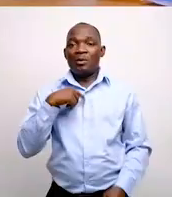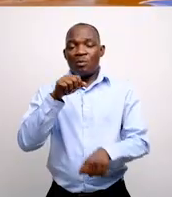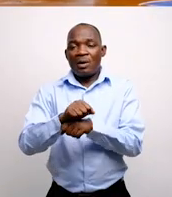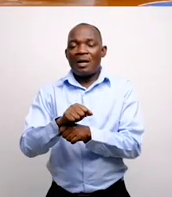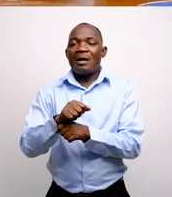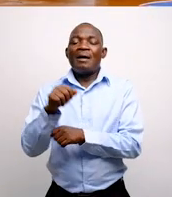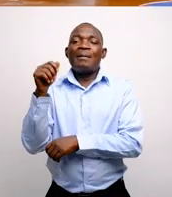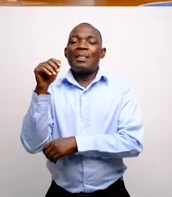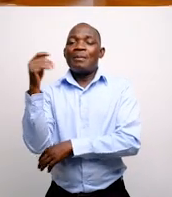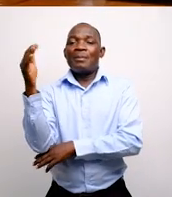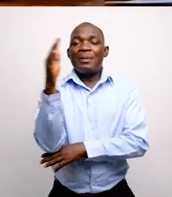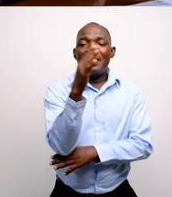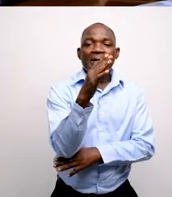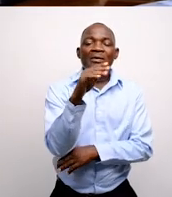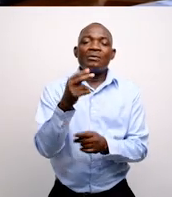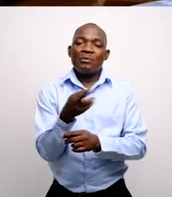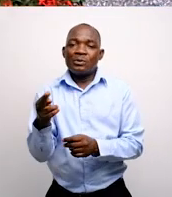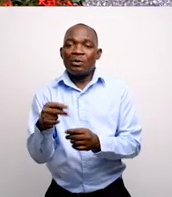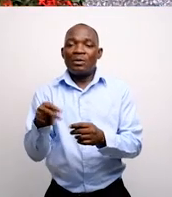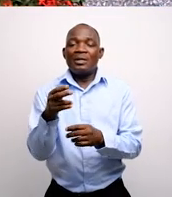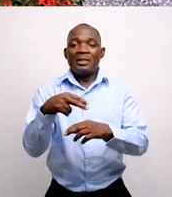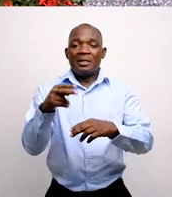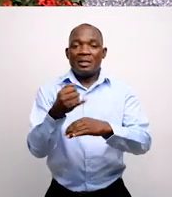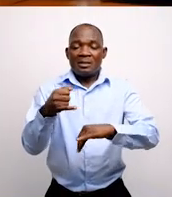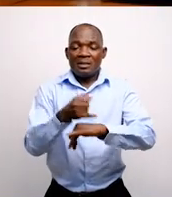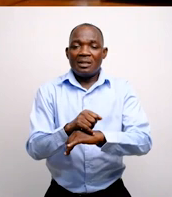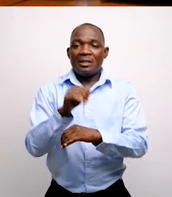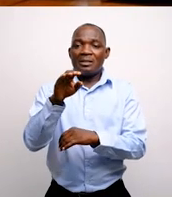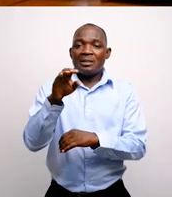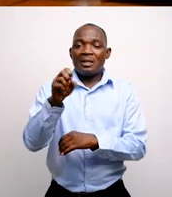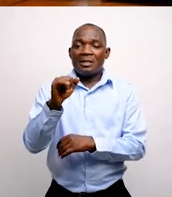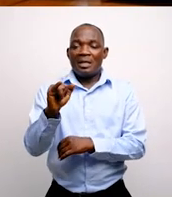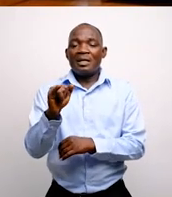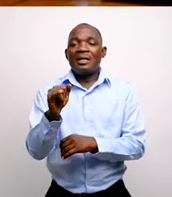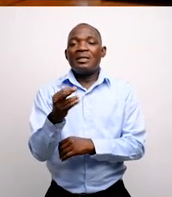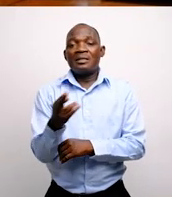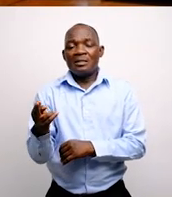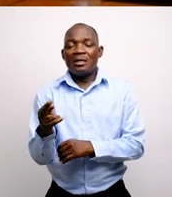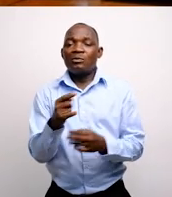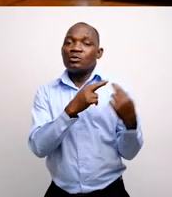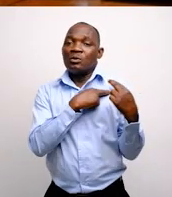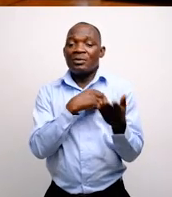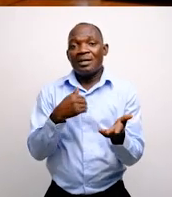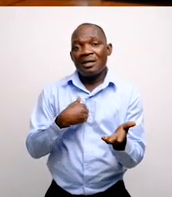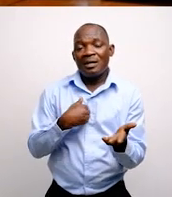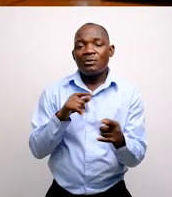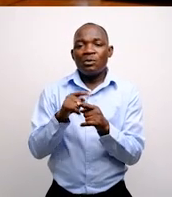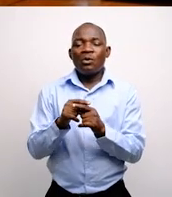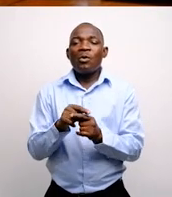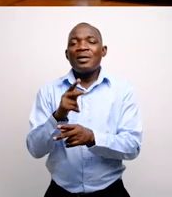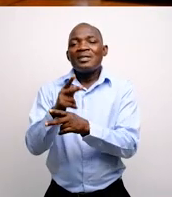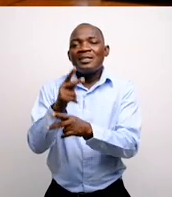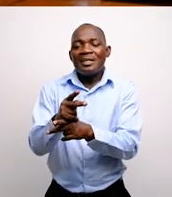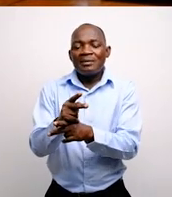I work with the Plant Genetic Resources Research Institute. The CSR Plant Genetic Resources Research Institute is mandated